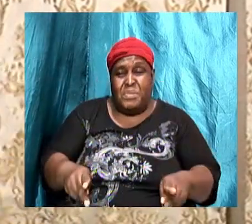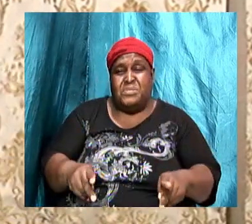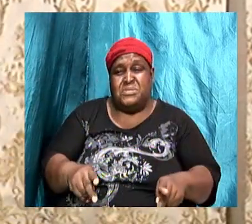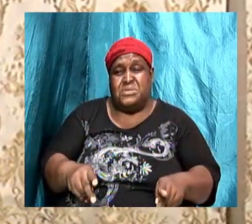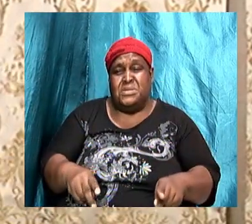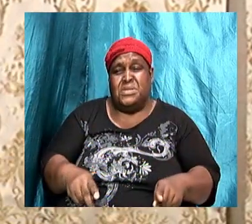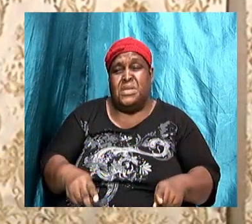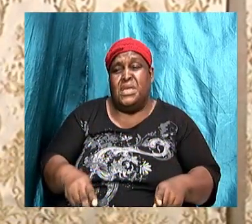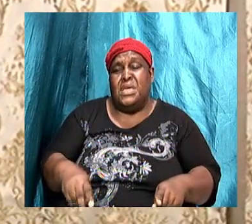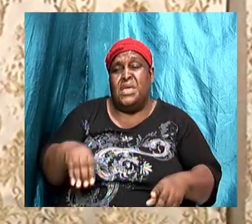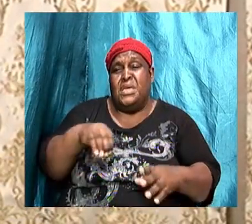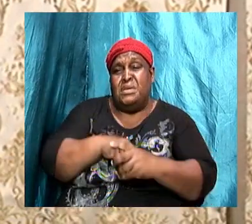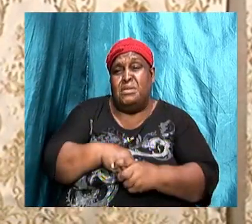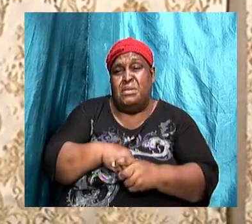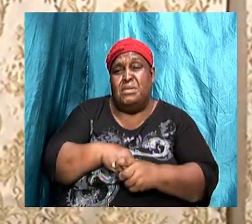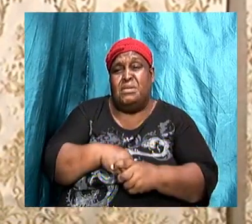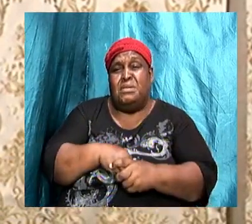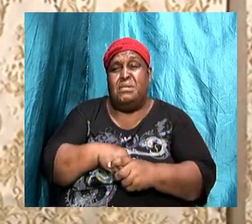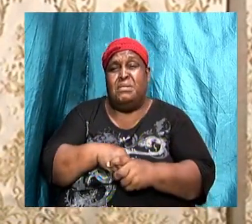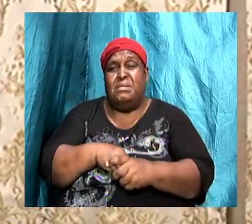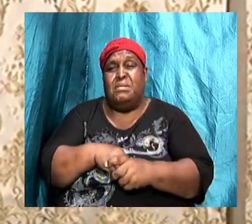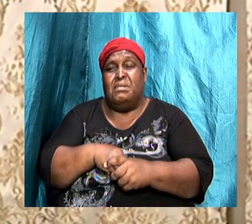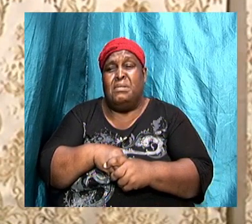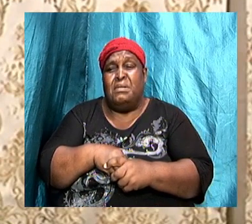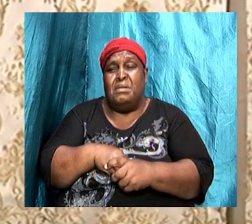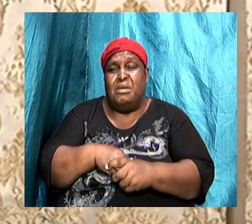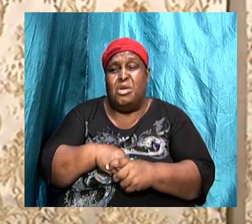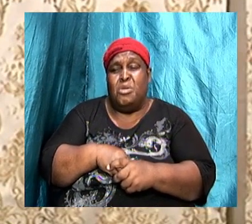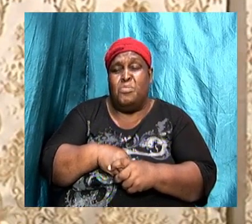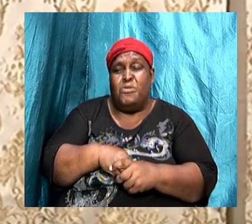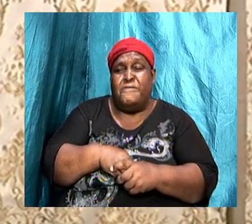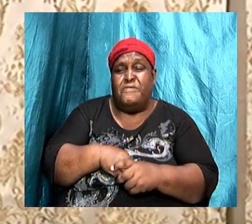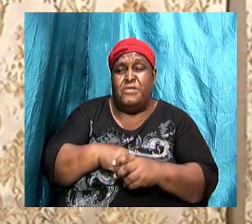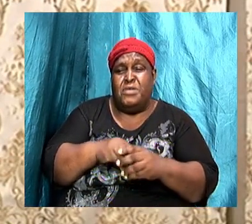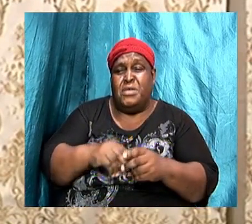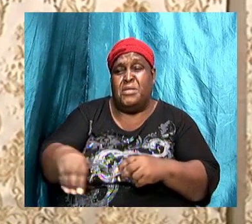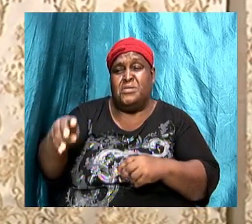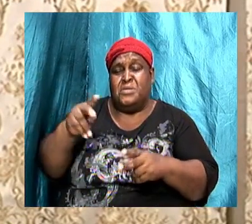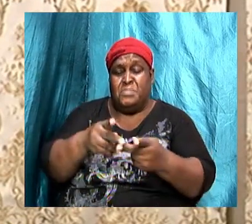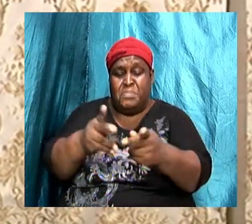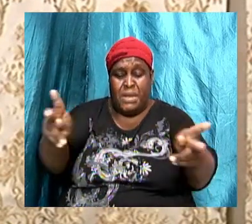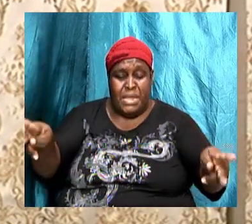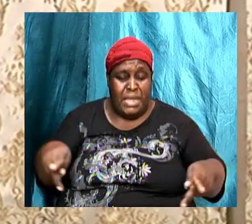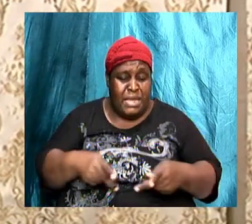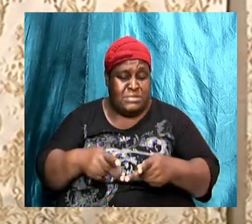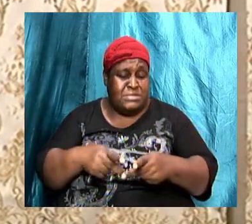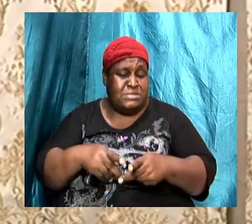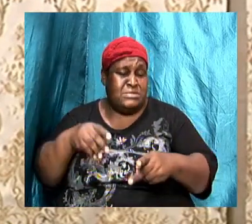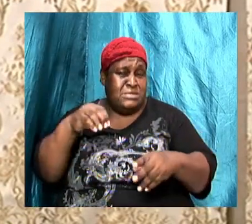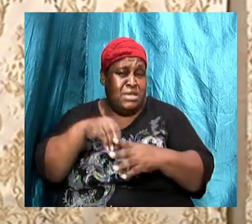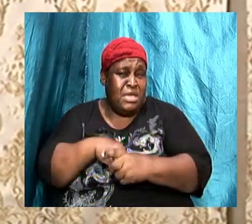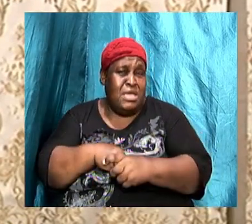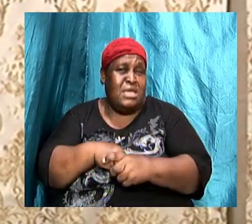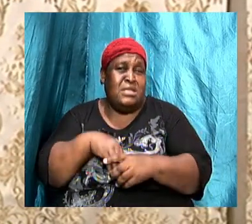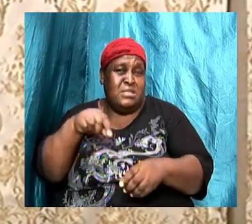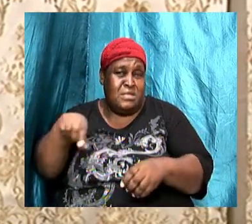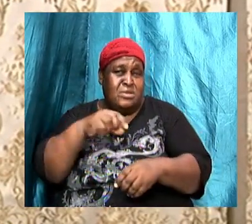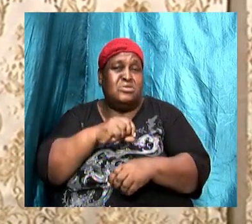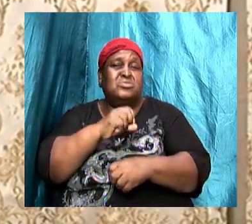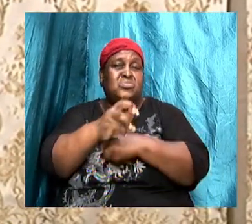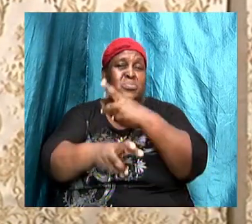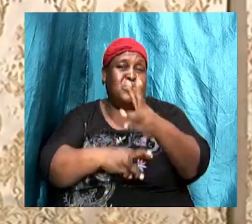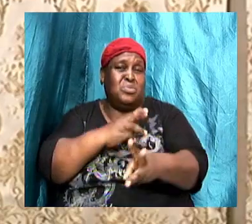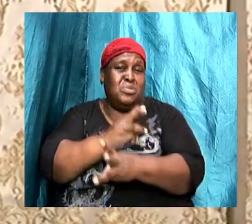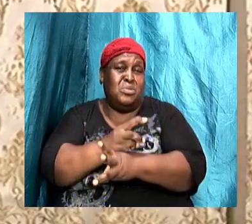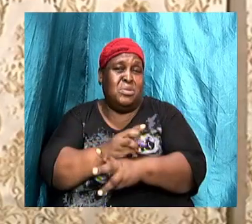certain profession and a certain place in the society can't see or make anybody see